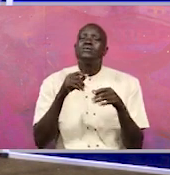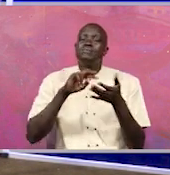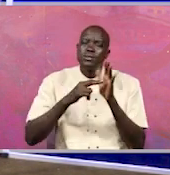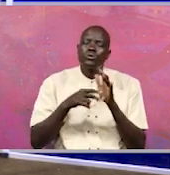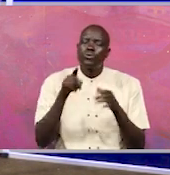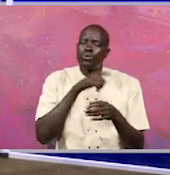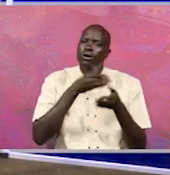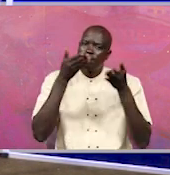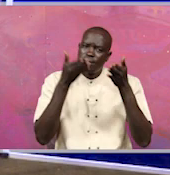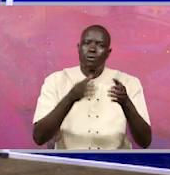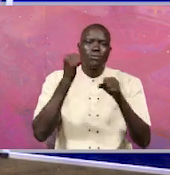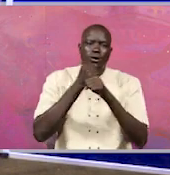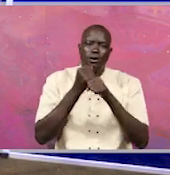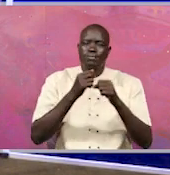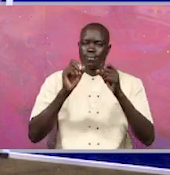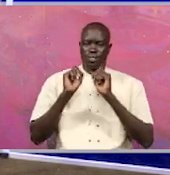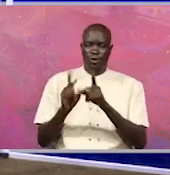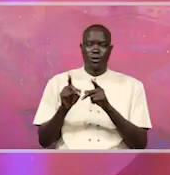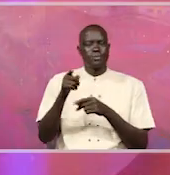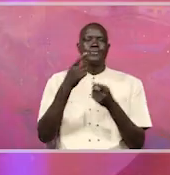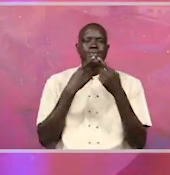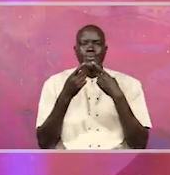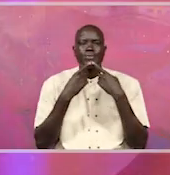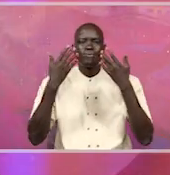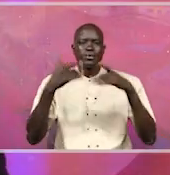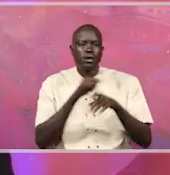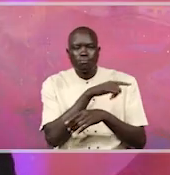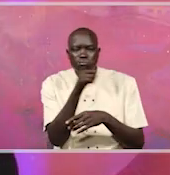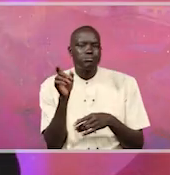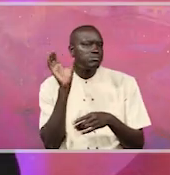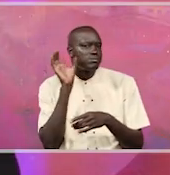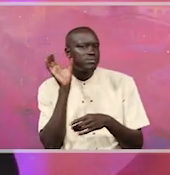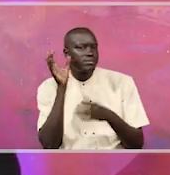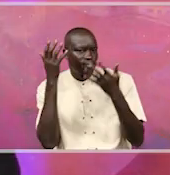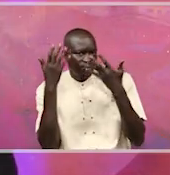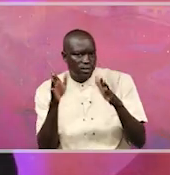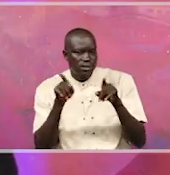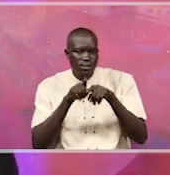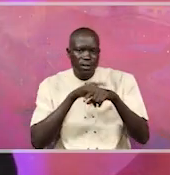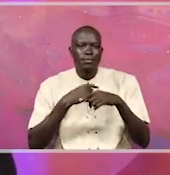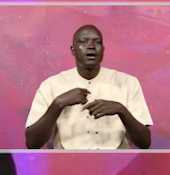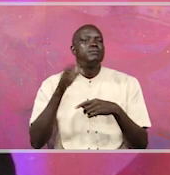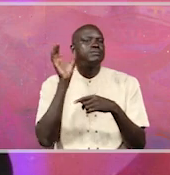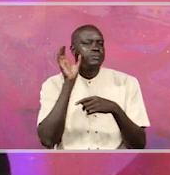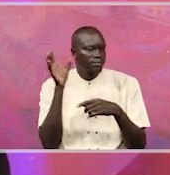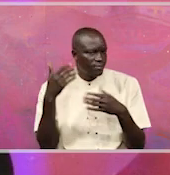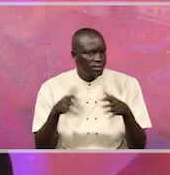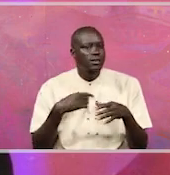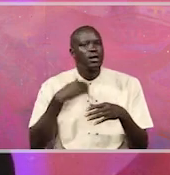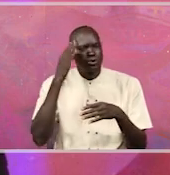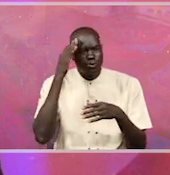You're saying a lot. We have heard you. And I'm sure the audience has heard you. And I'm sure there is a reaction from the audience.